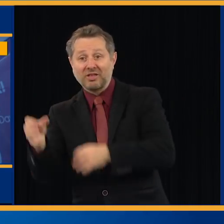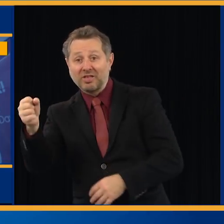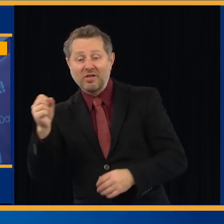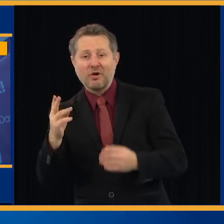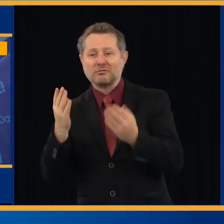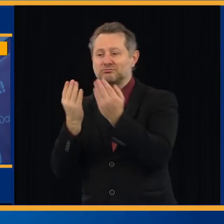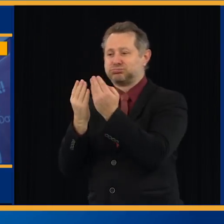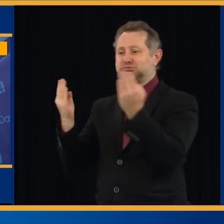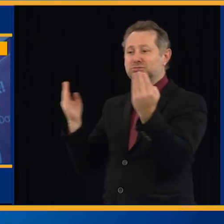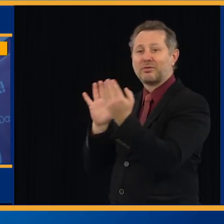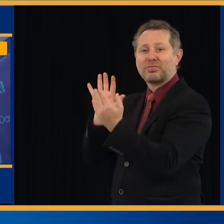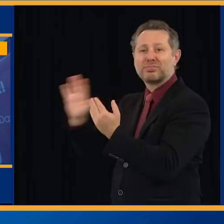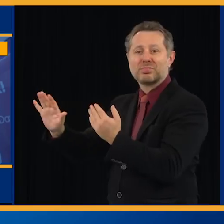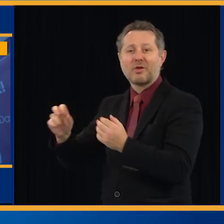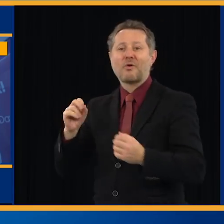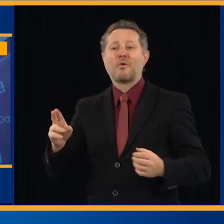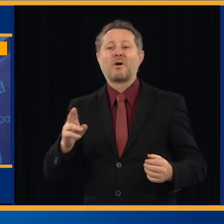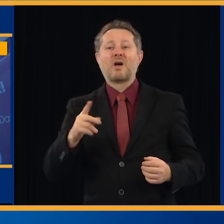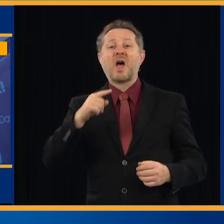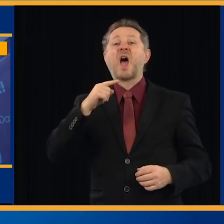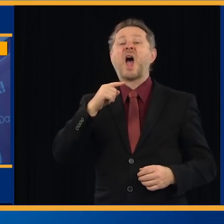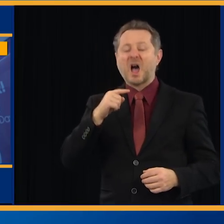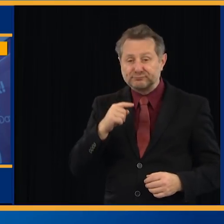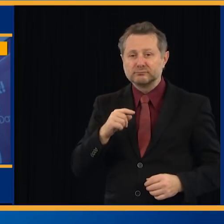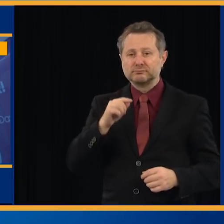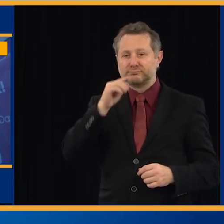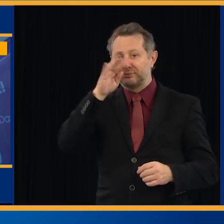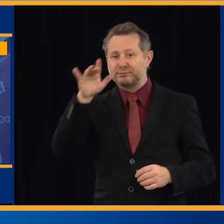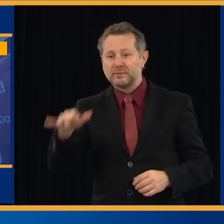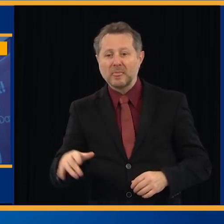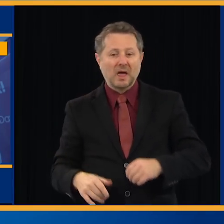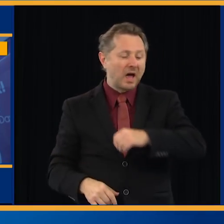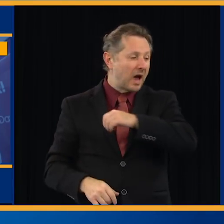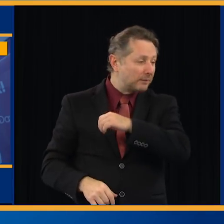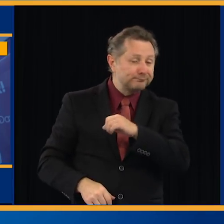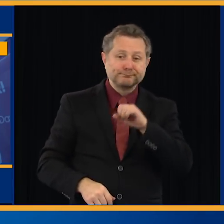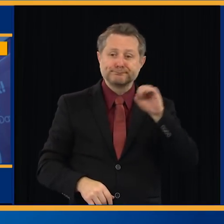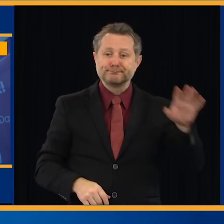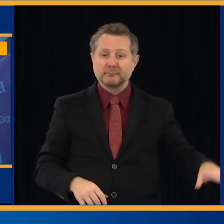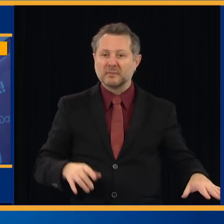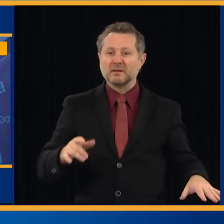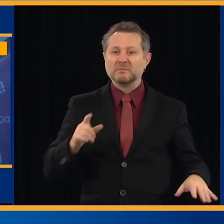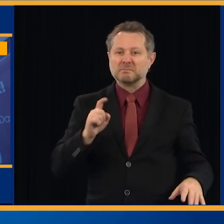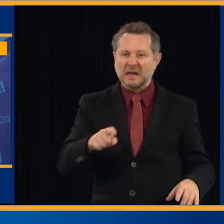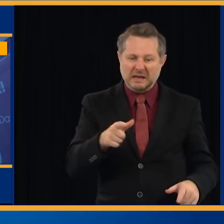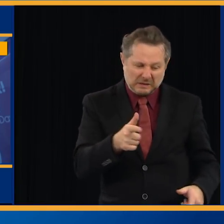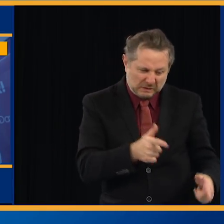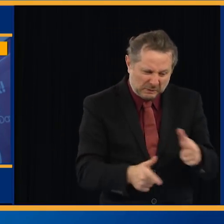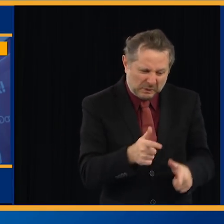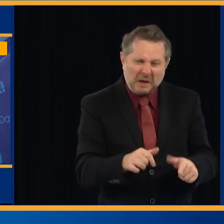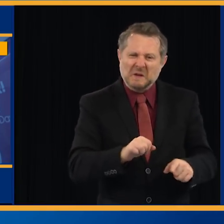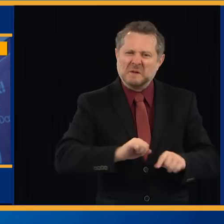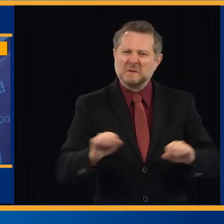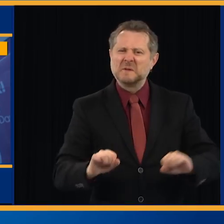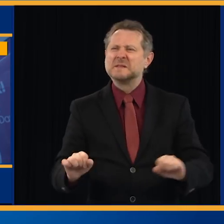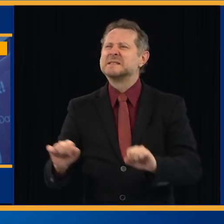or coughing, sneezing, wherever droplets could land, right? So you have to disinfect that entire